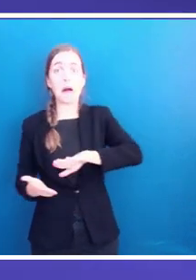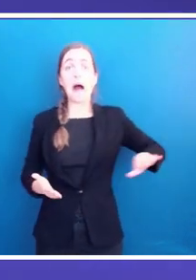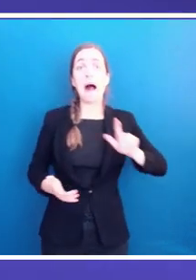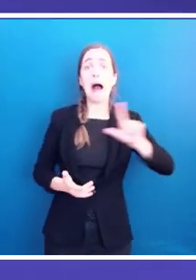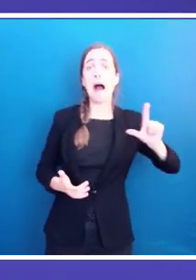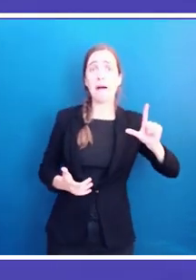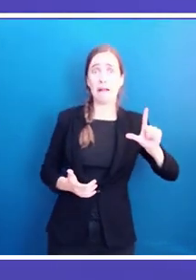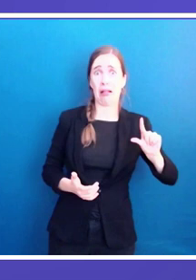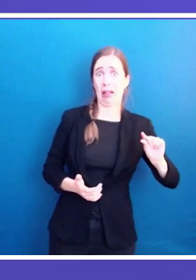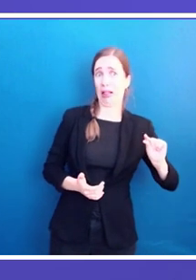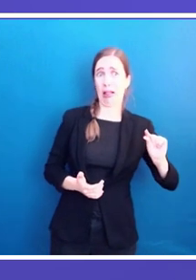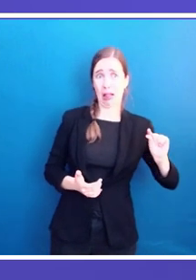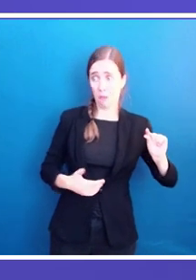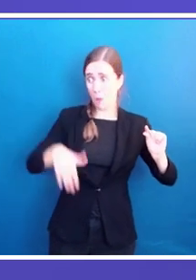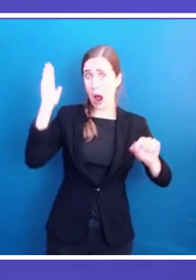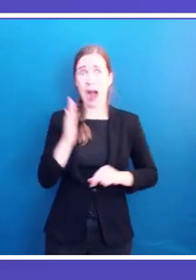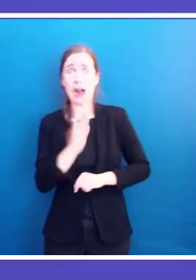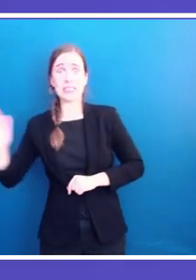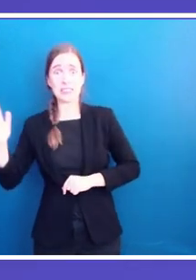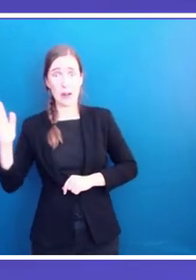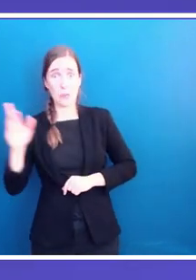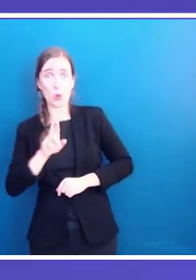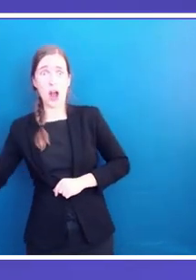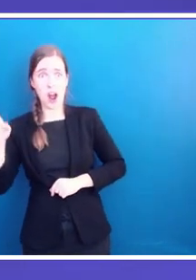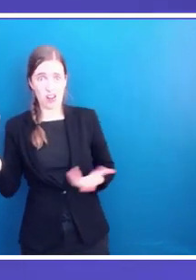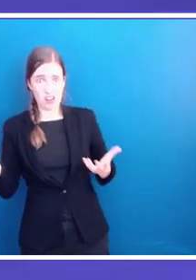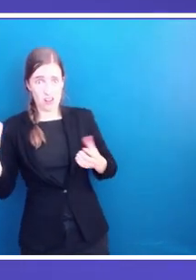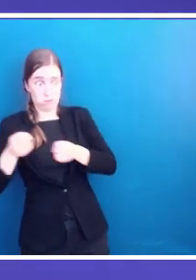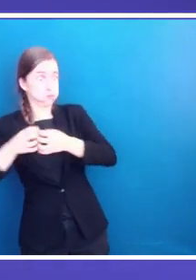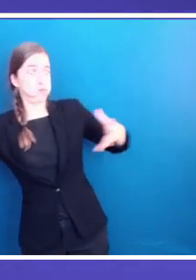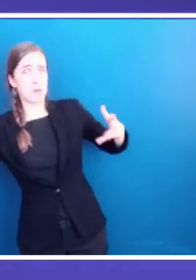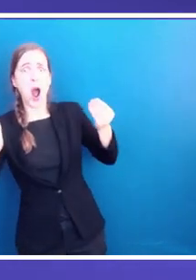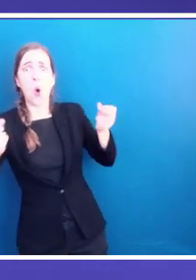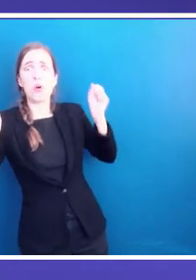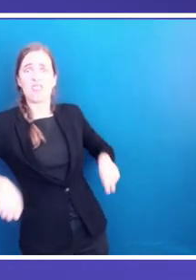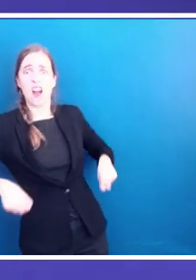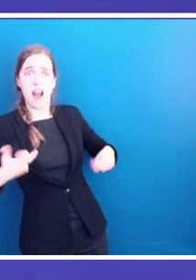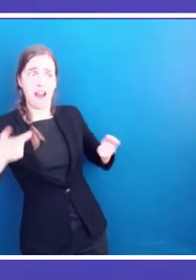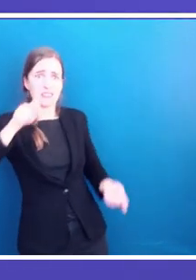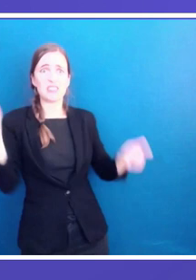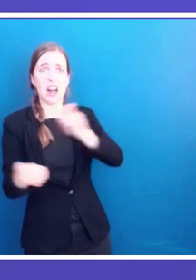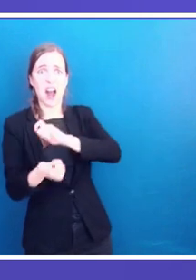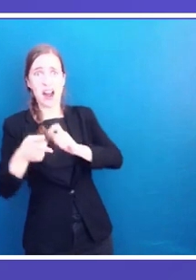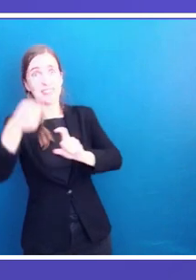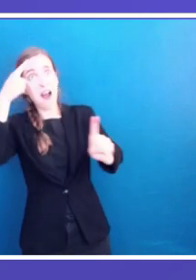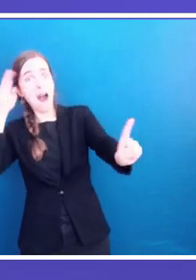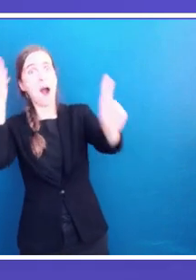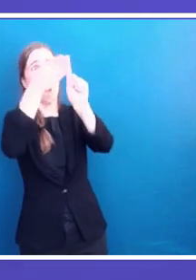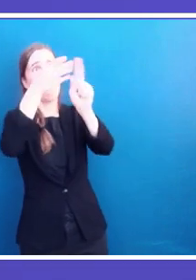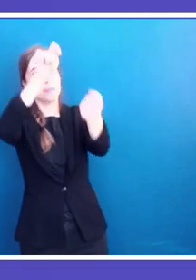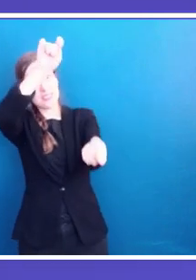we will need the collaboration of all women with public responsibilities, be it in governments, institutions, NGOs and civil